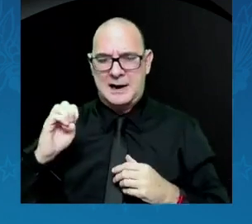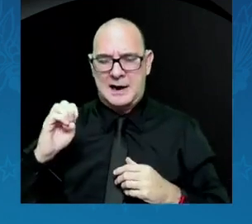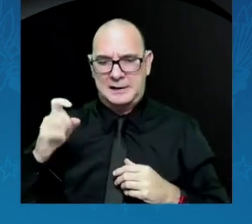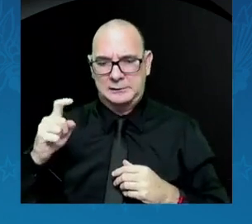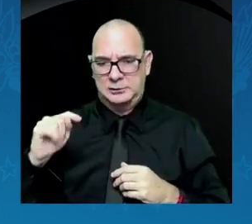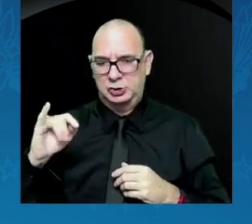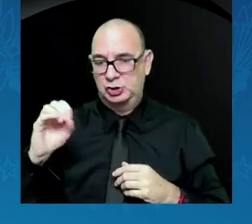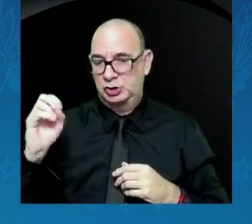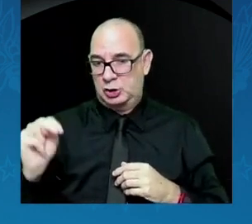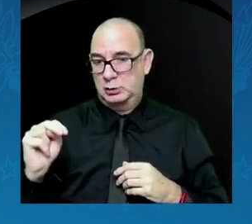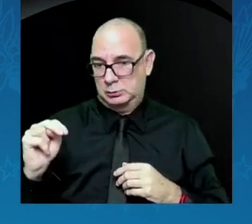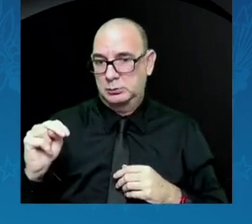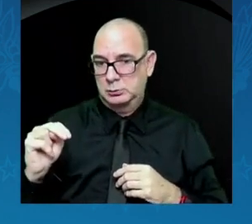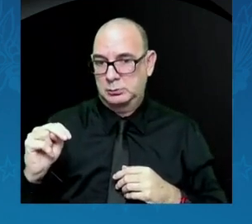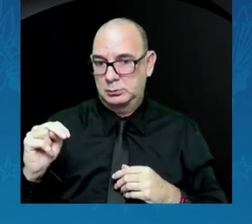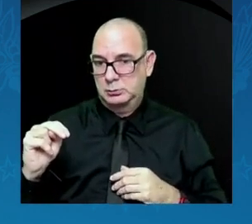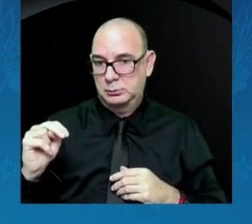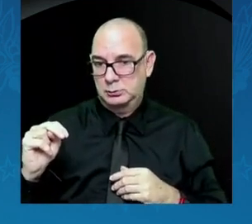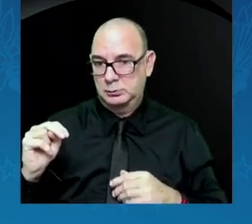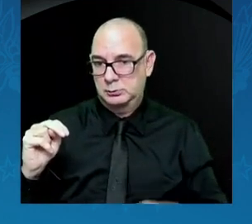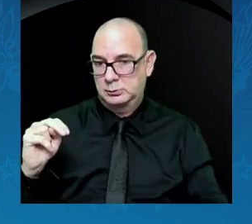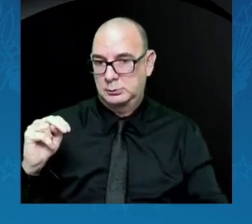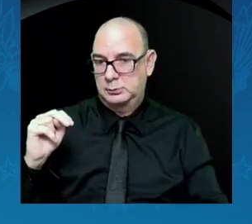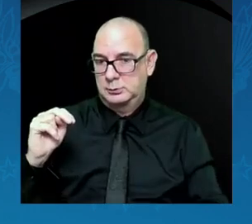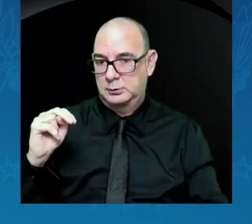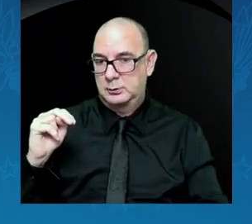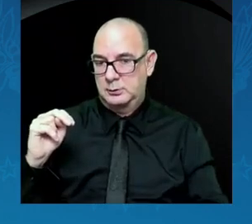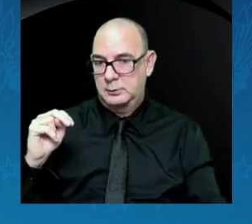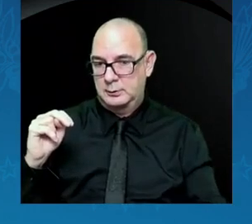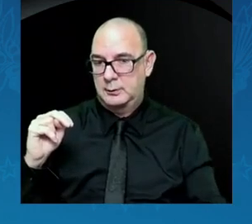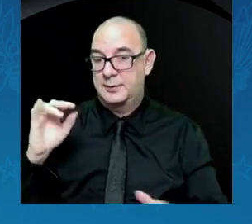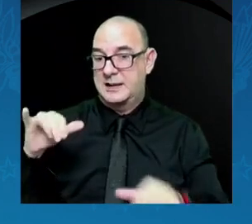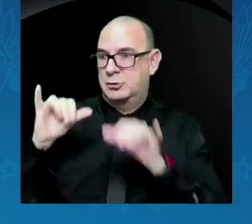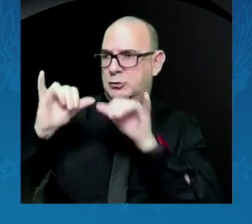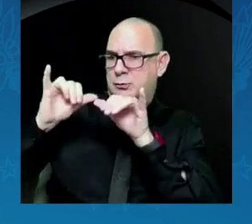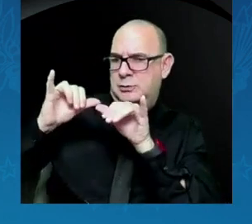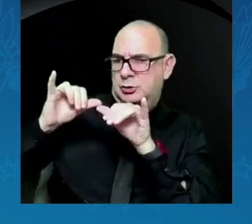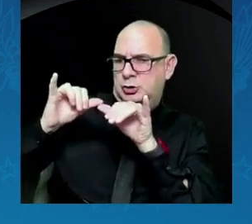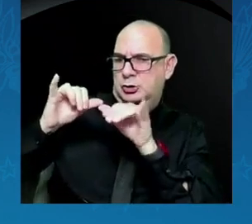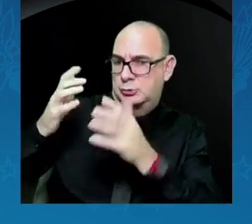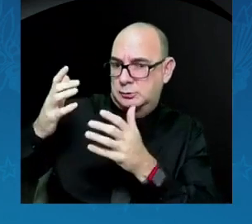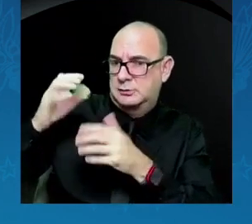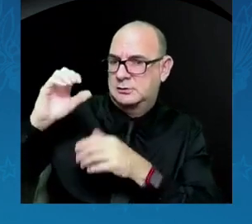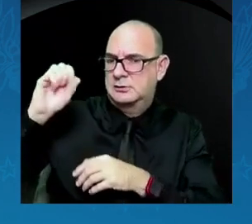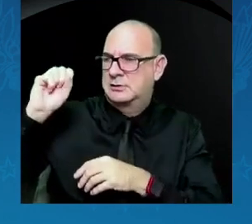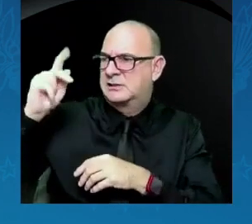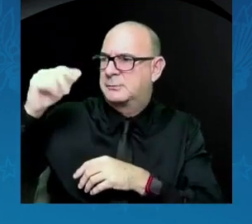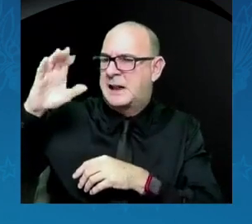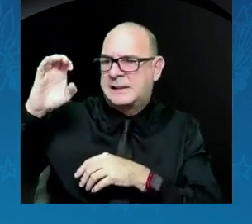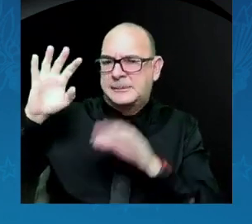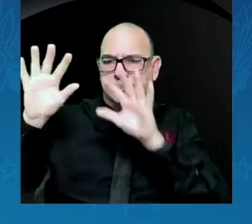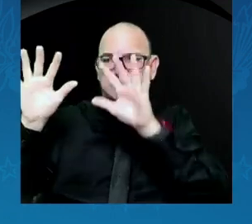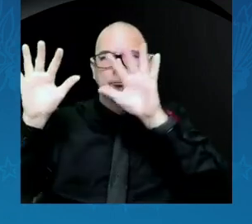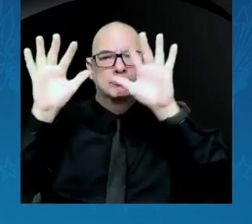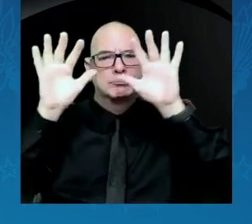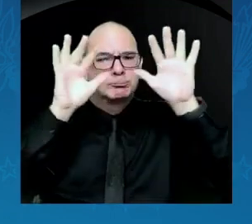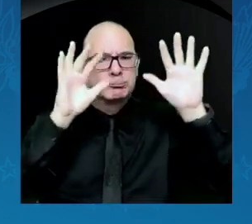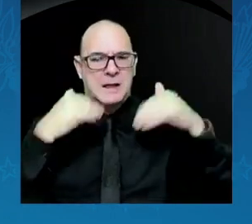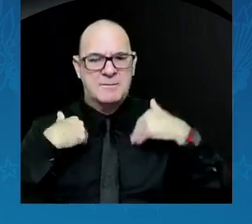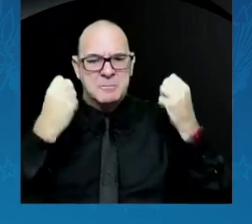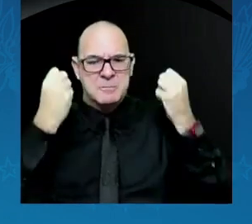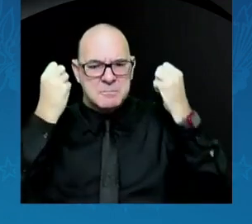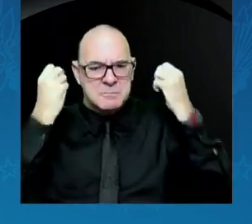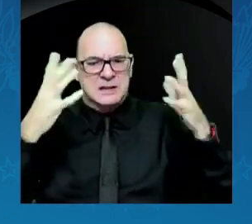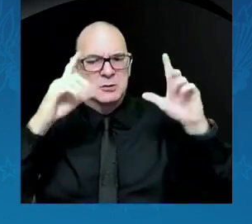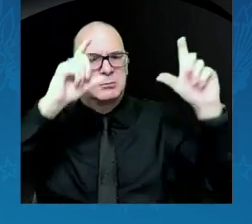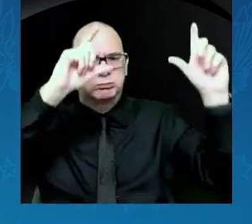from space. We have a fleet of satellites and sensors providing citizens and